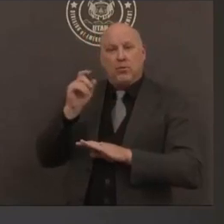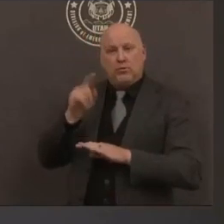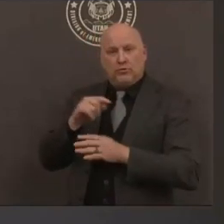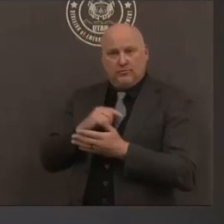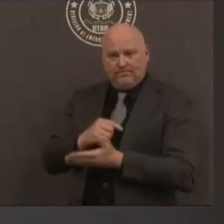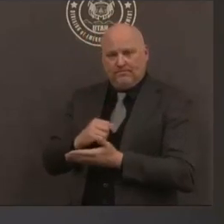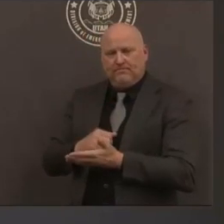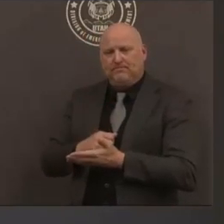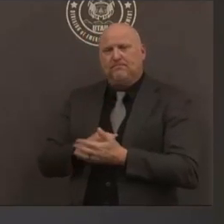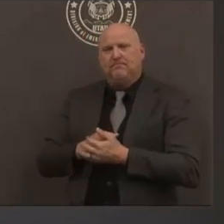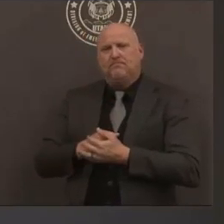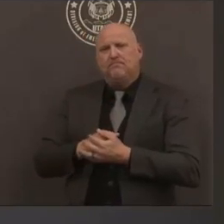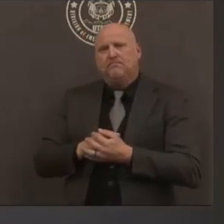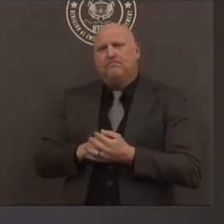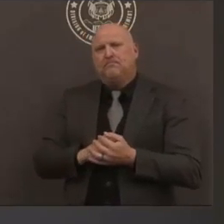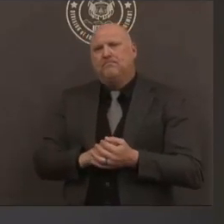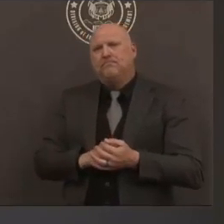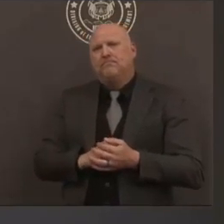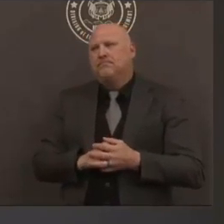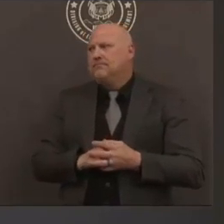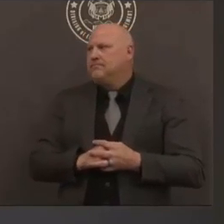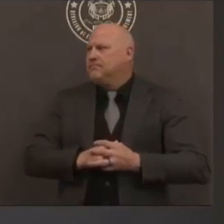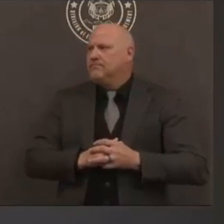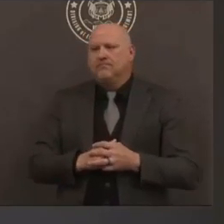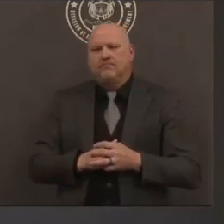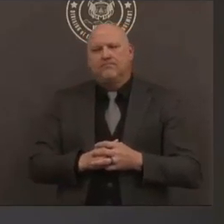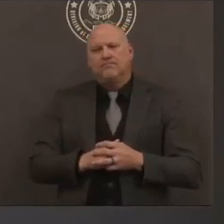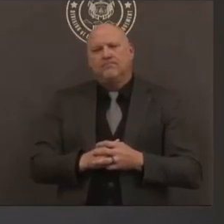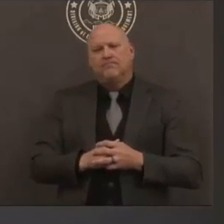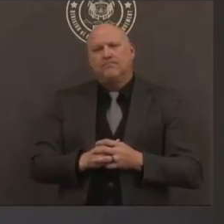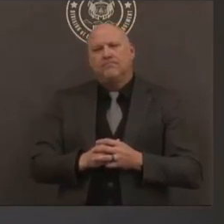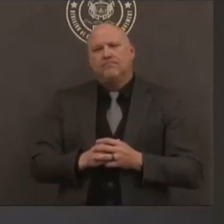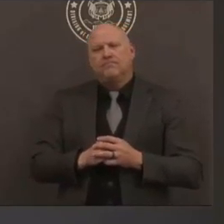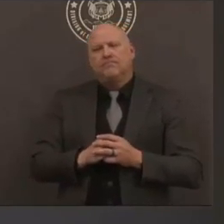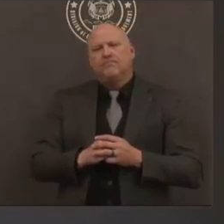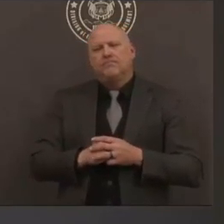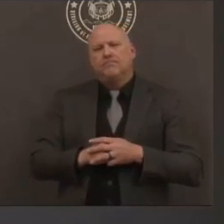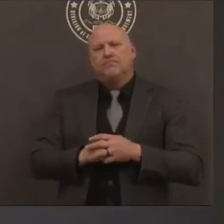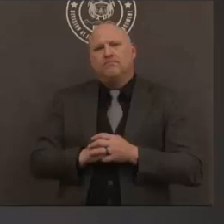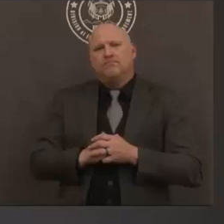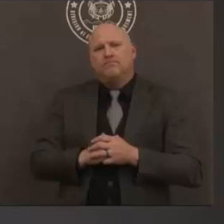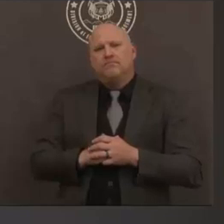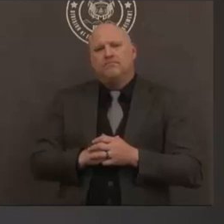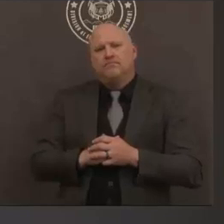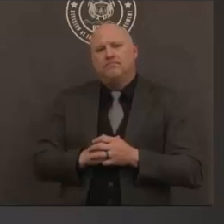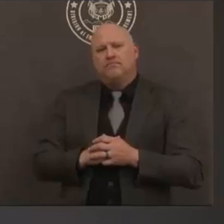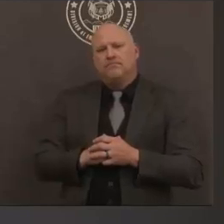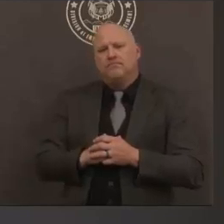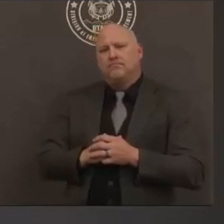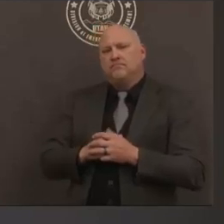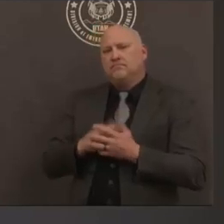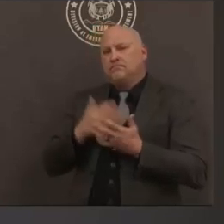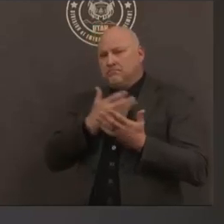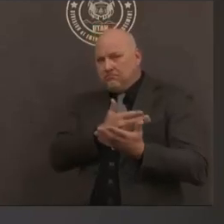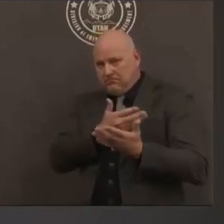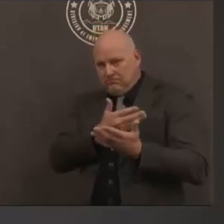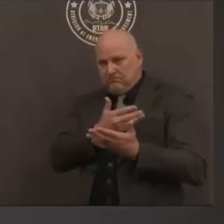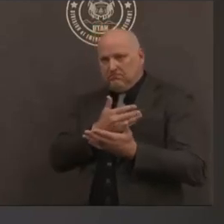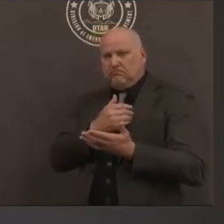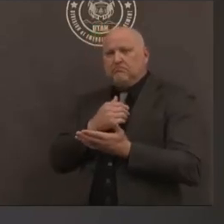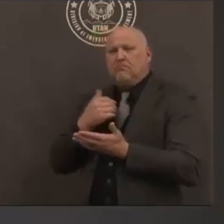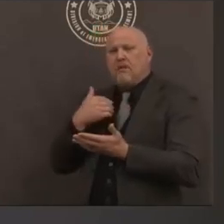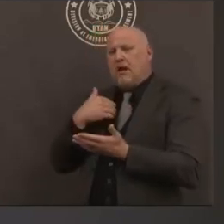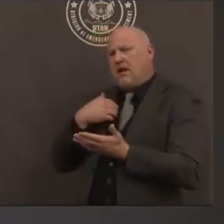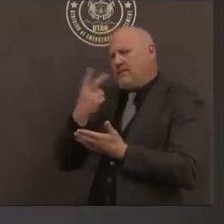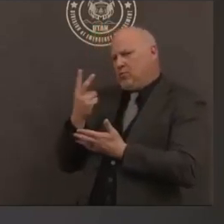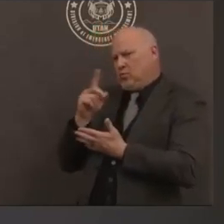can you hear me yes all right dr dunn i've got a pair of questions for you i'd like